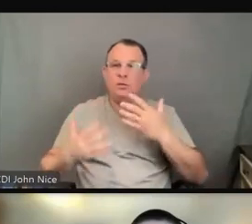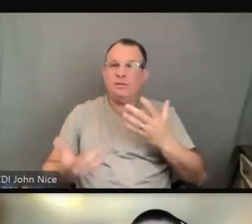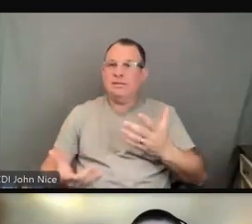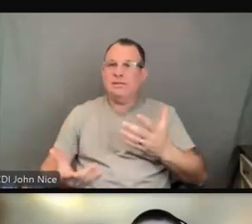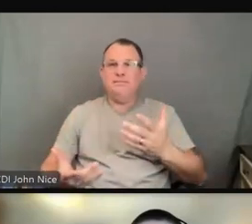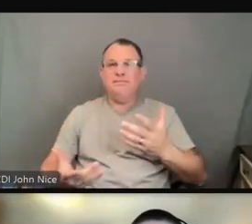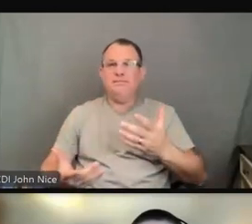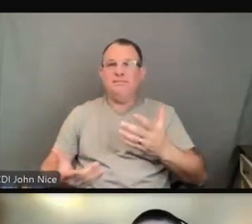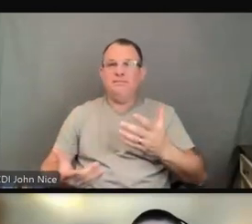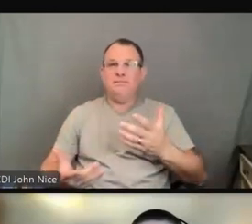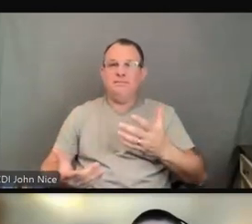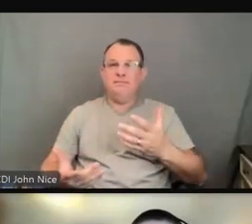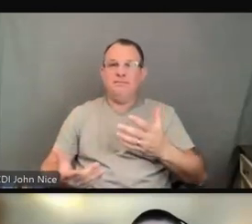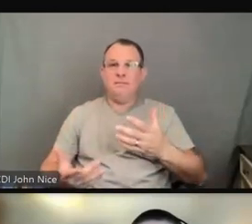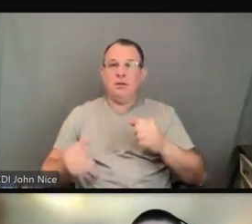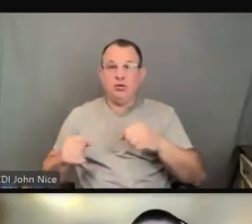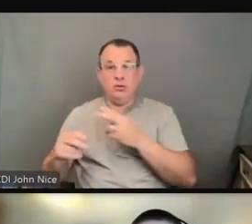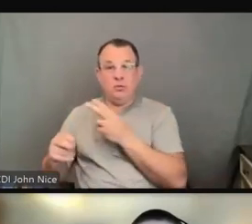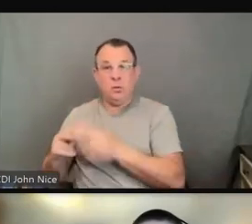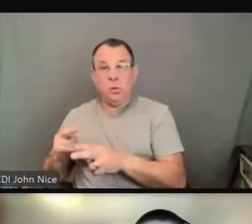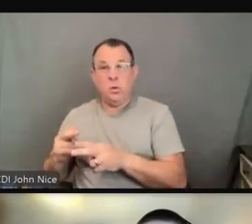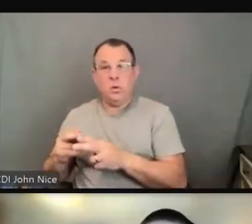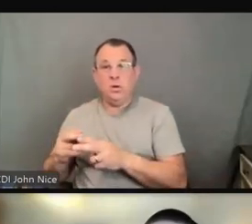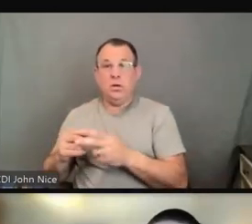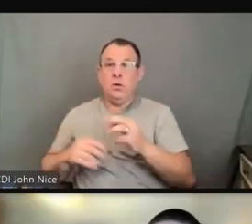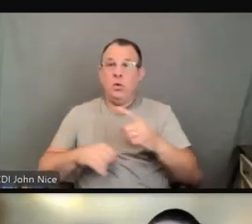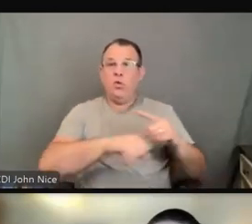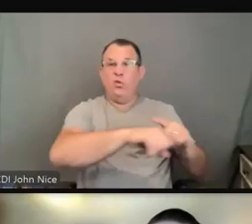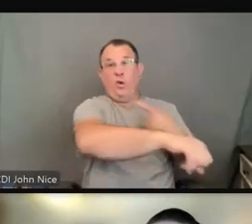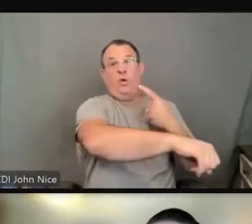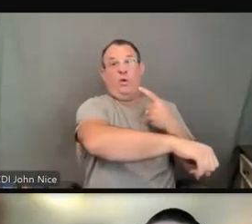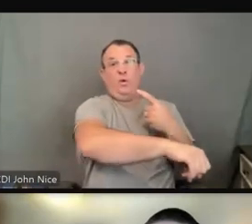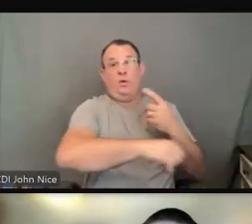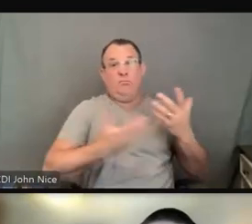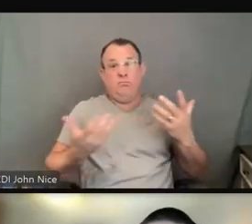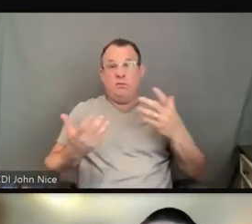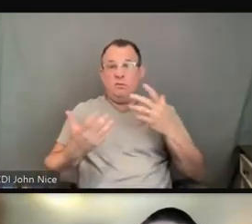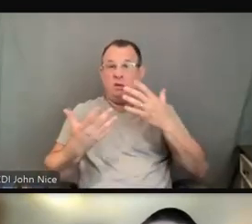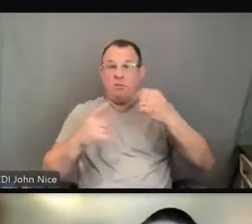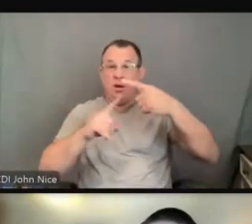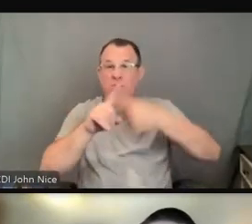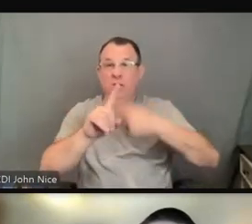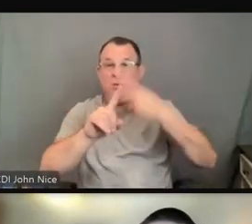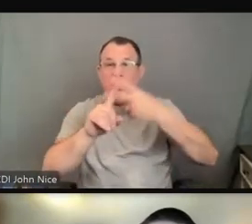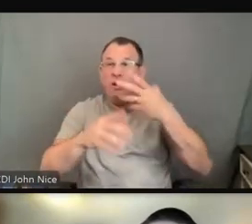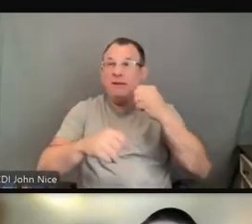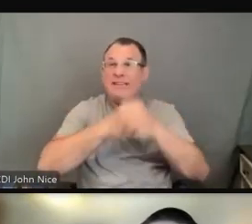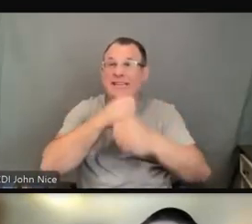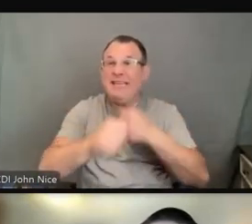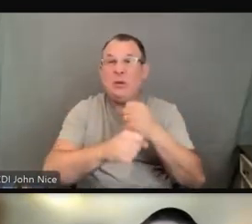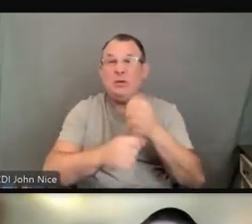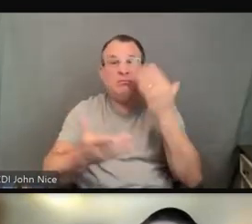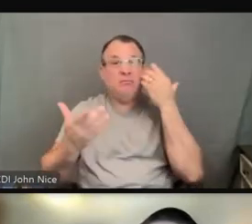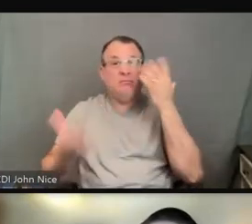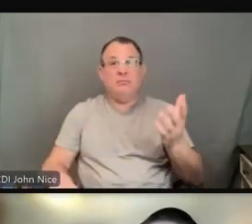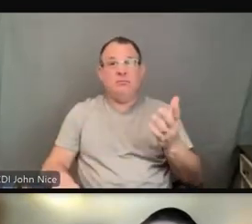a relatively short period of time, or it can be months, if not years. One of the things that we try to do